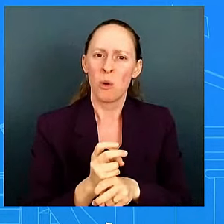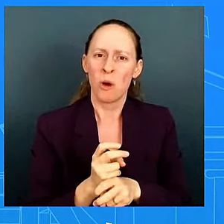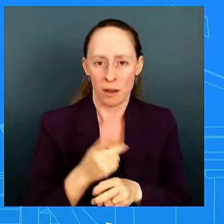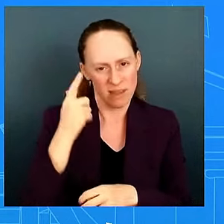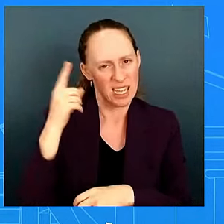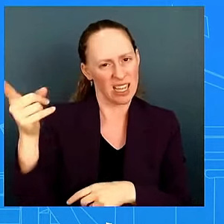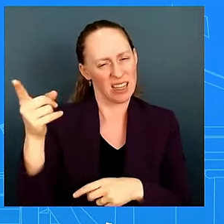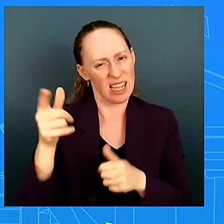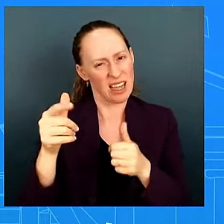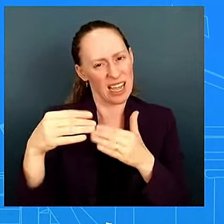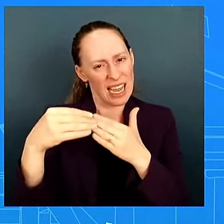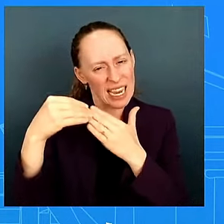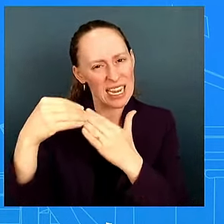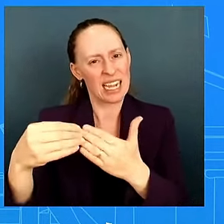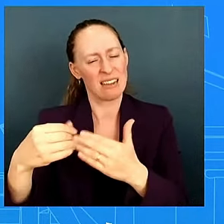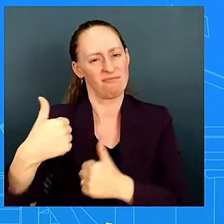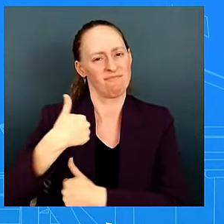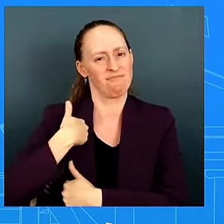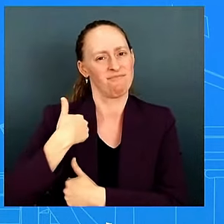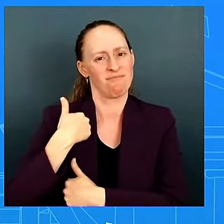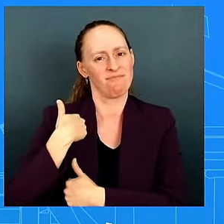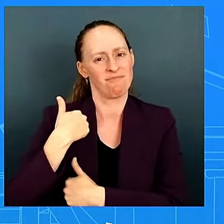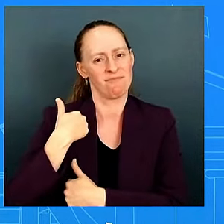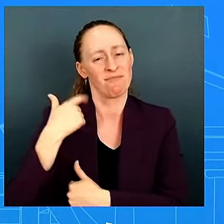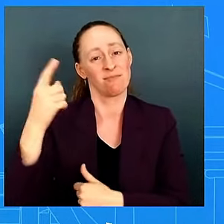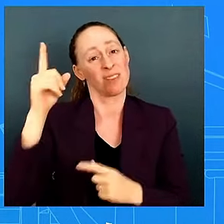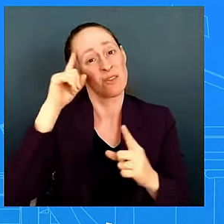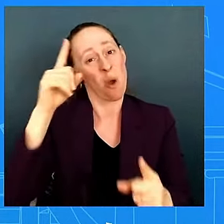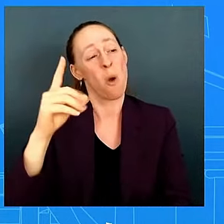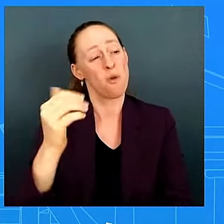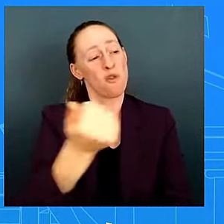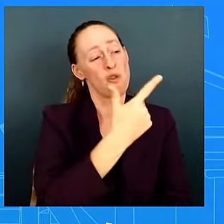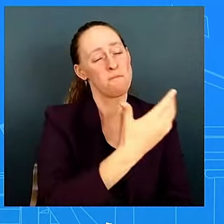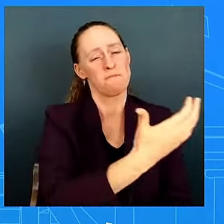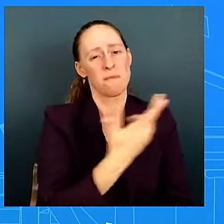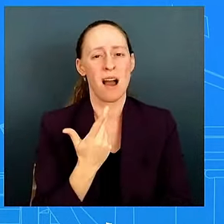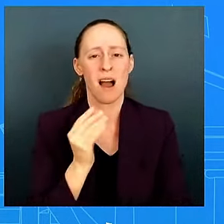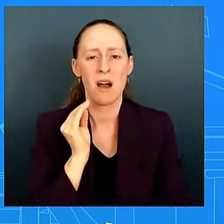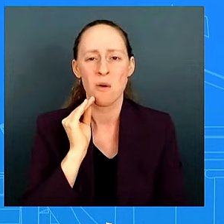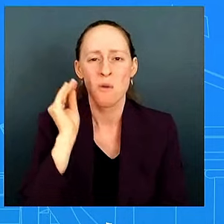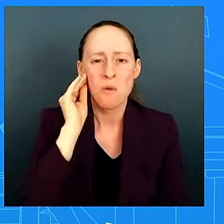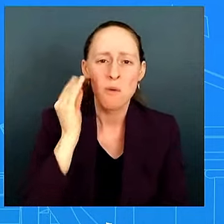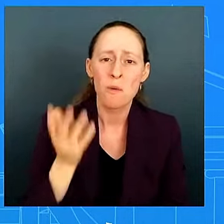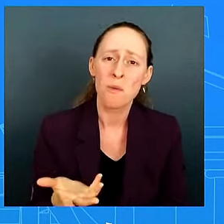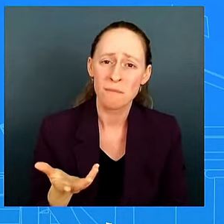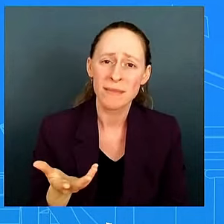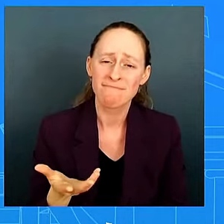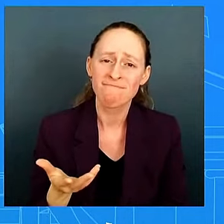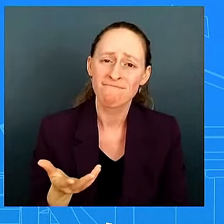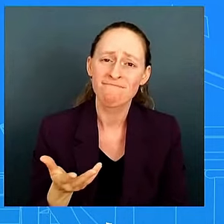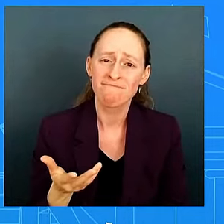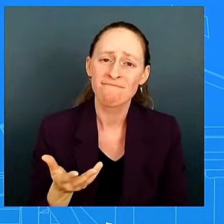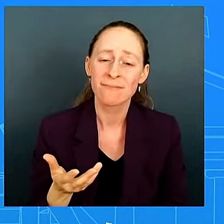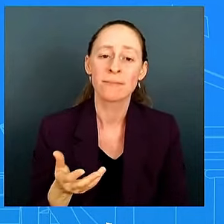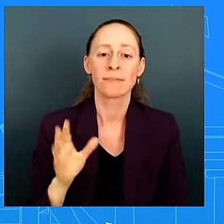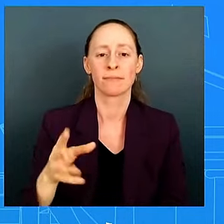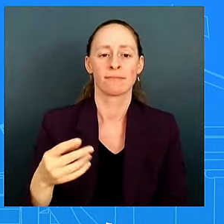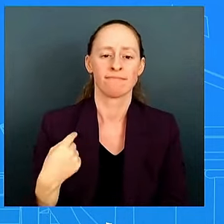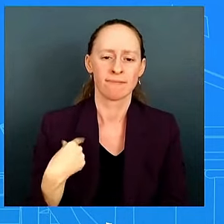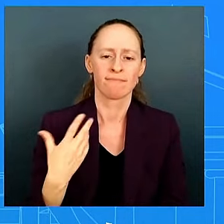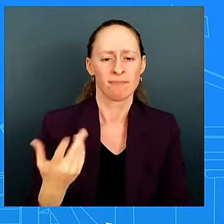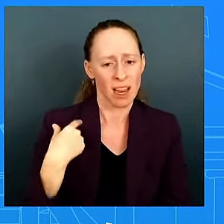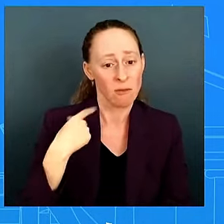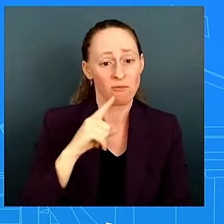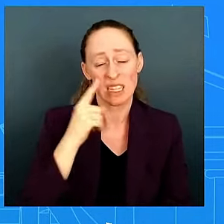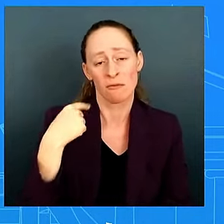armed troops out of harm's way uh and so i i honor and respect uh our back and forth and i